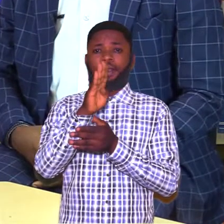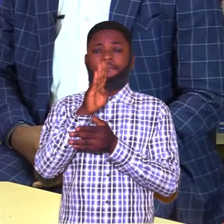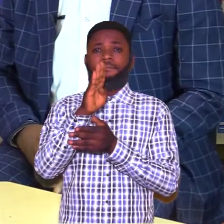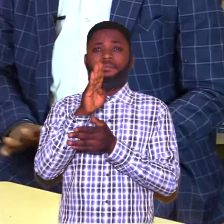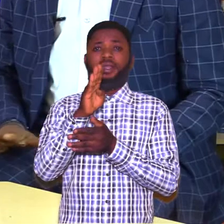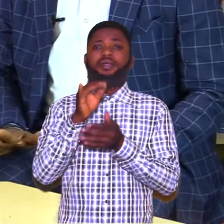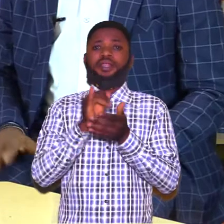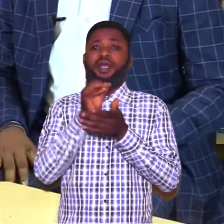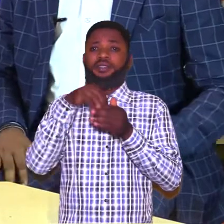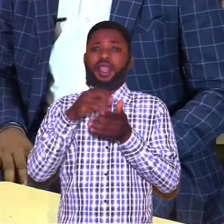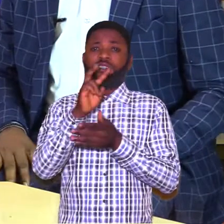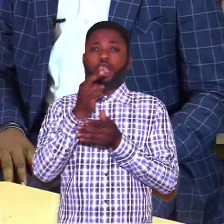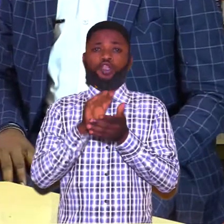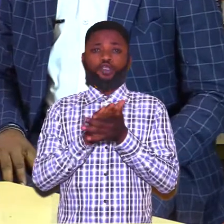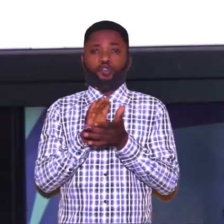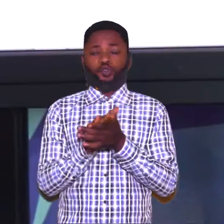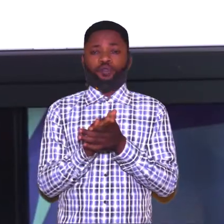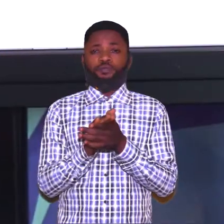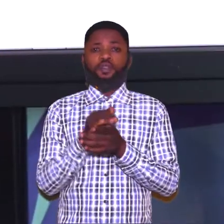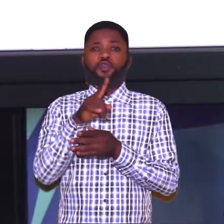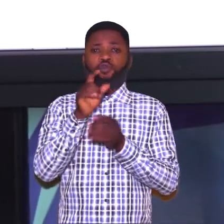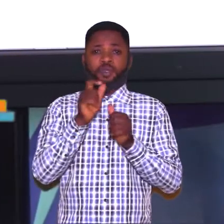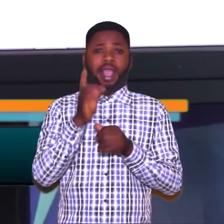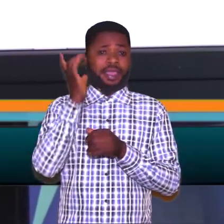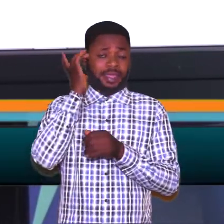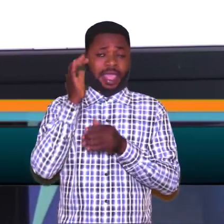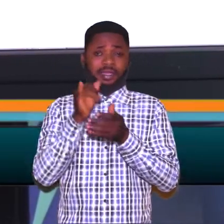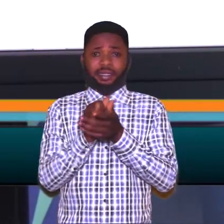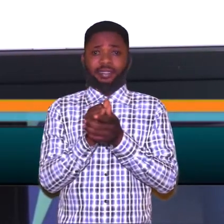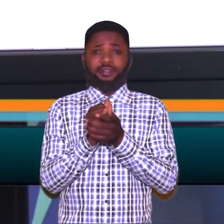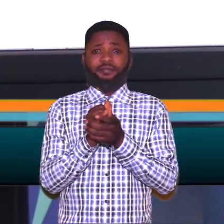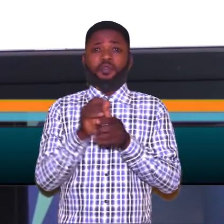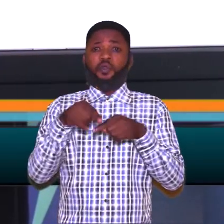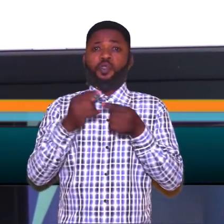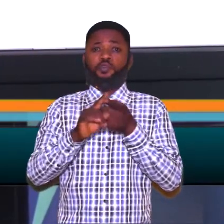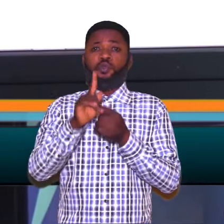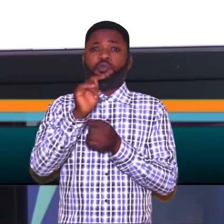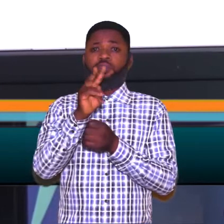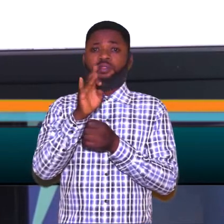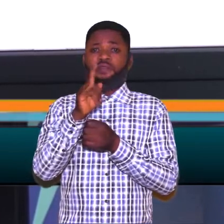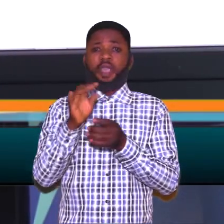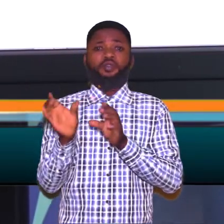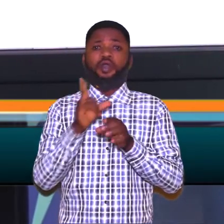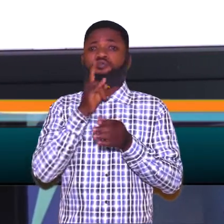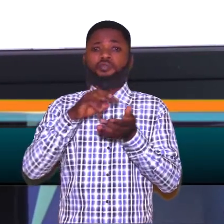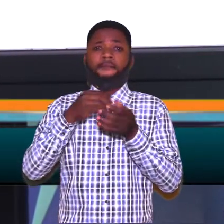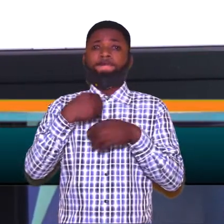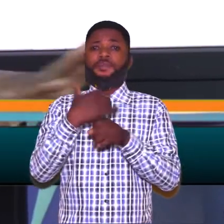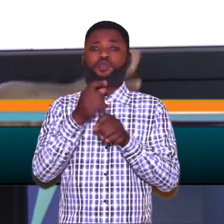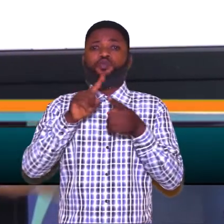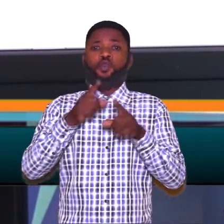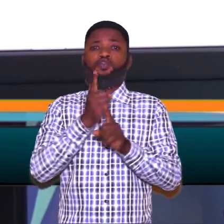jam. Wow, that's Normal secondary school. So you can hear that going to TVET doesn't make you to